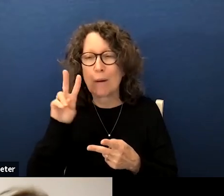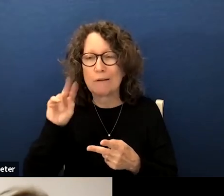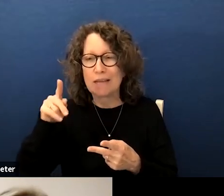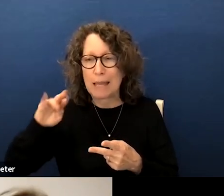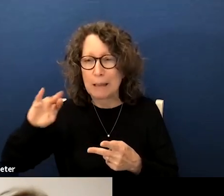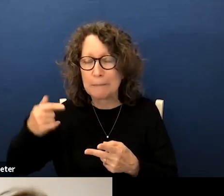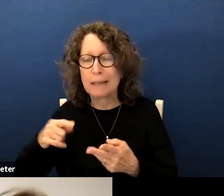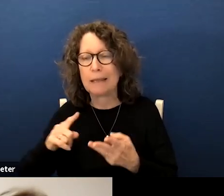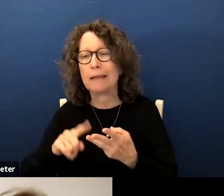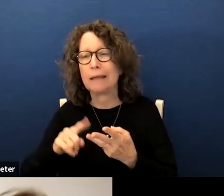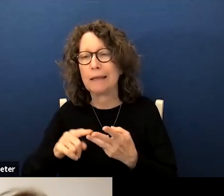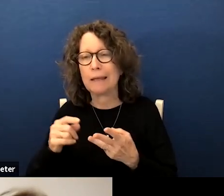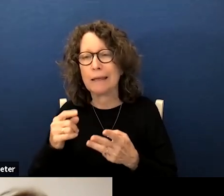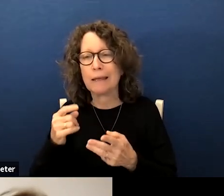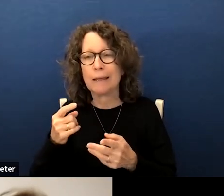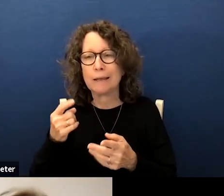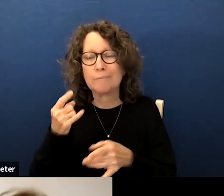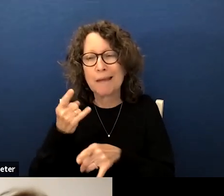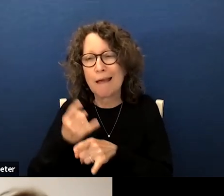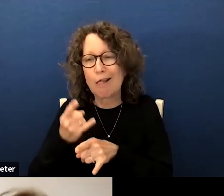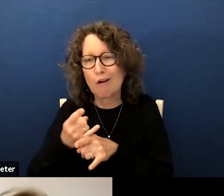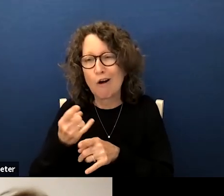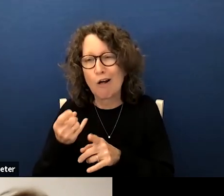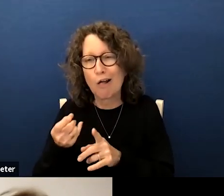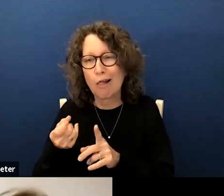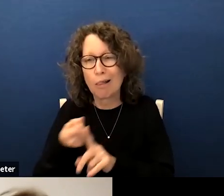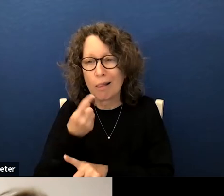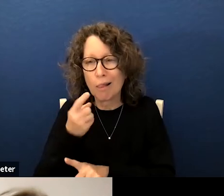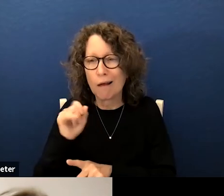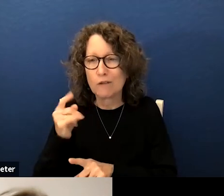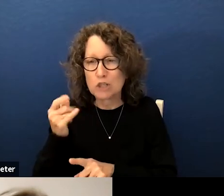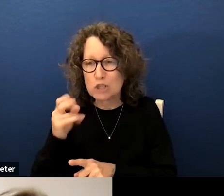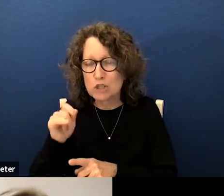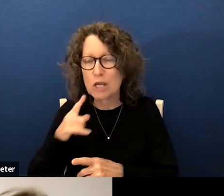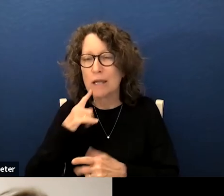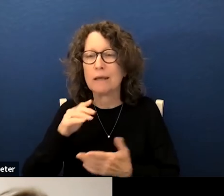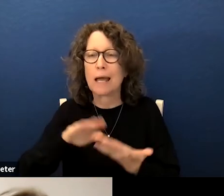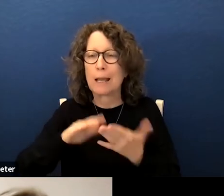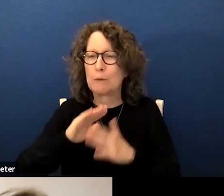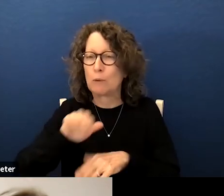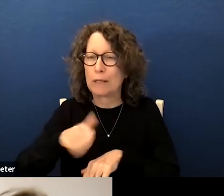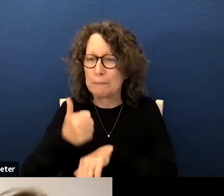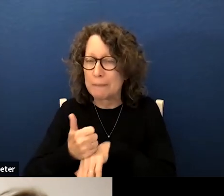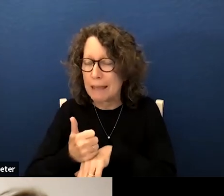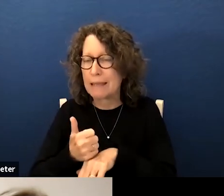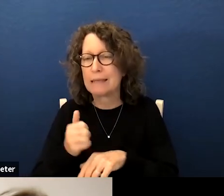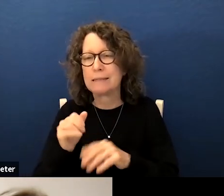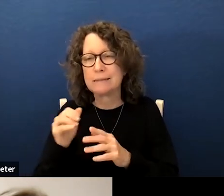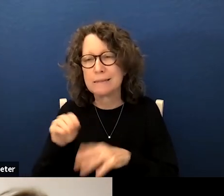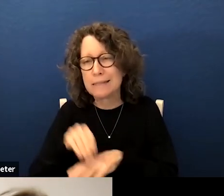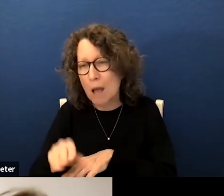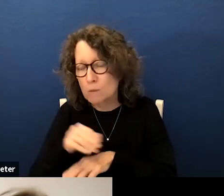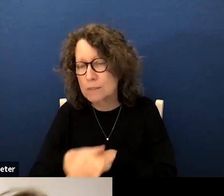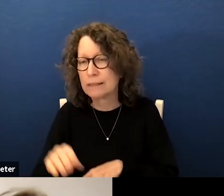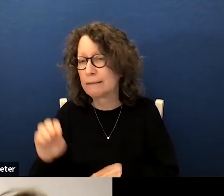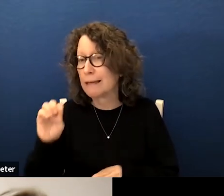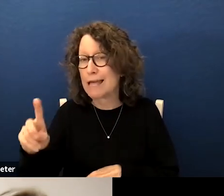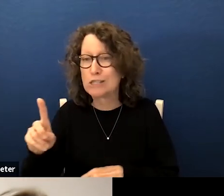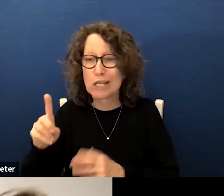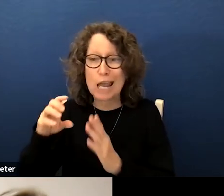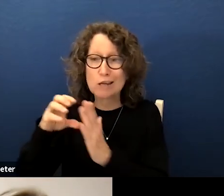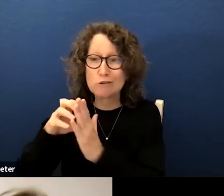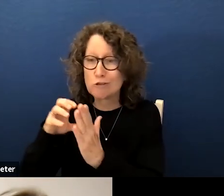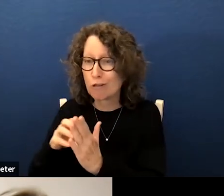diversion school-based or community-based therapeutic counseling education modules that address their